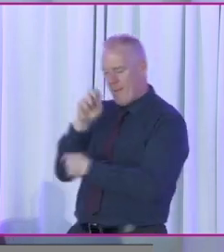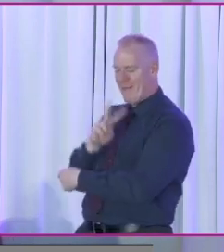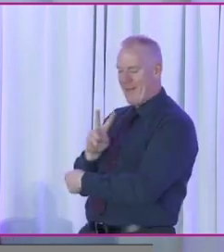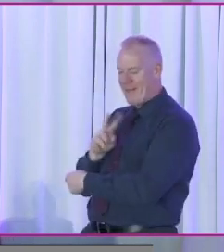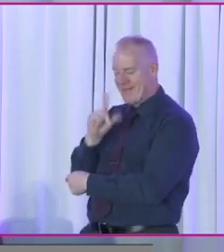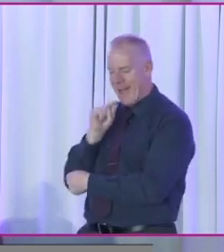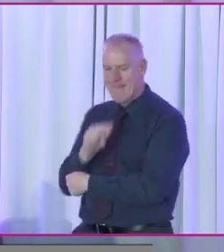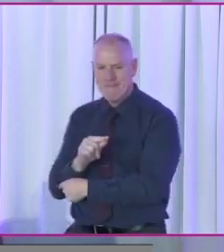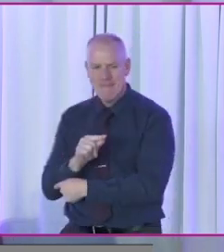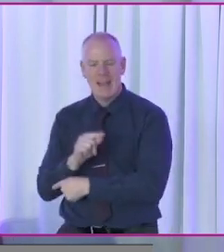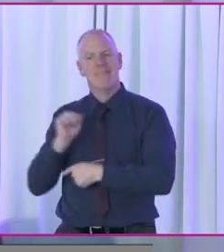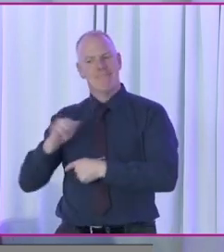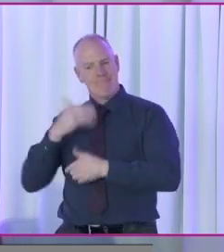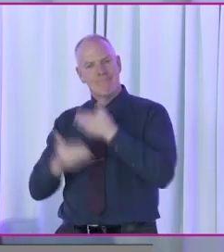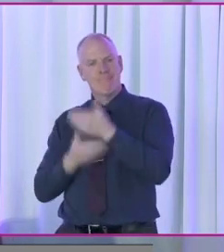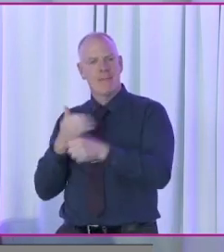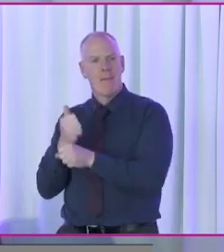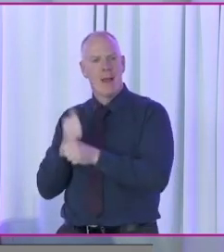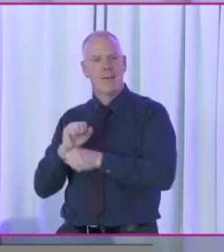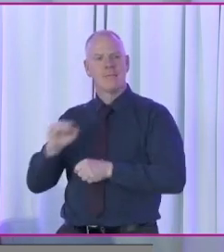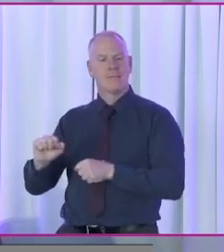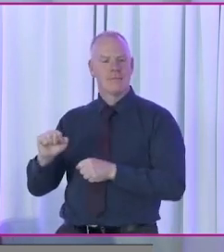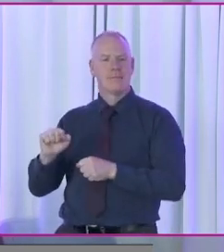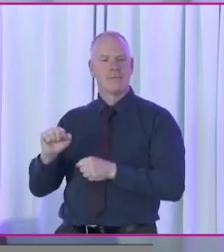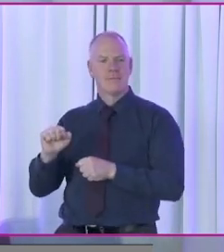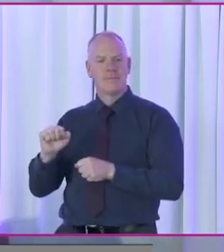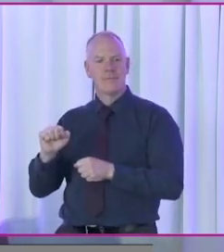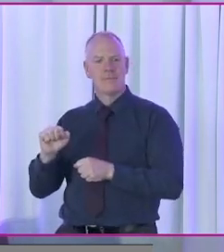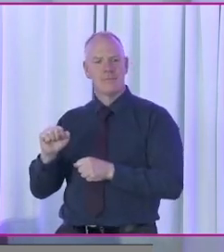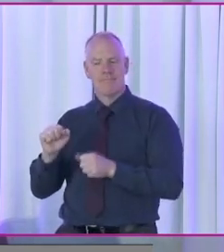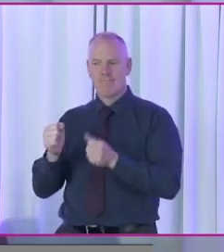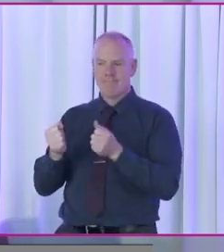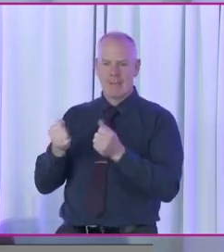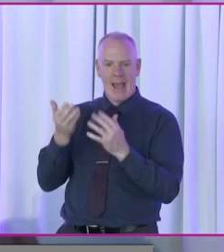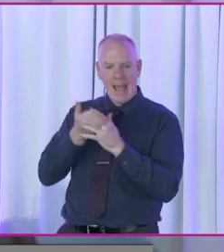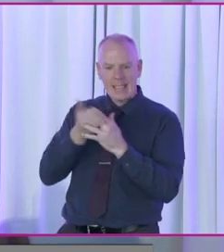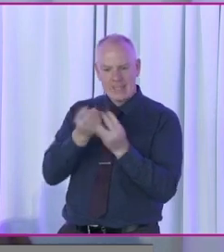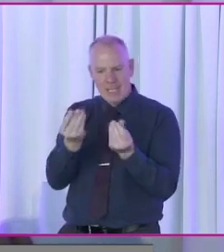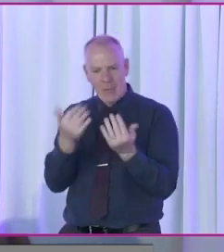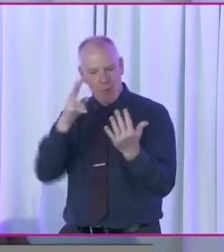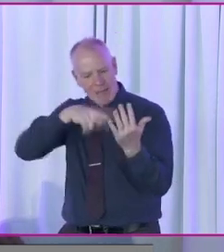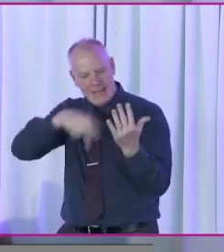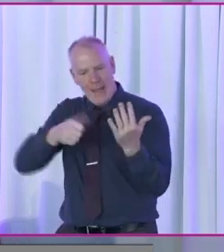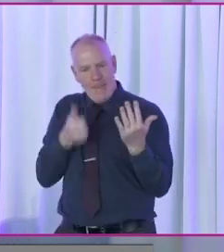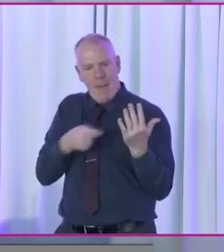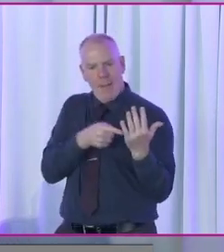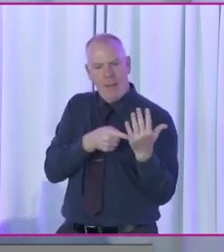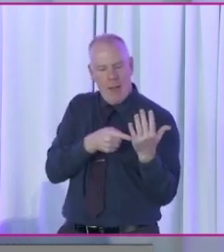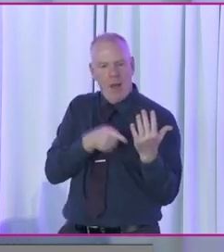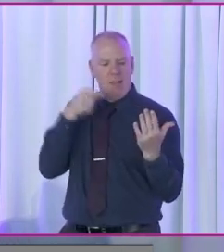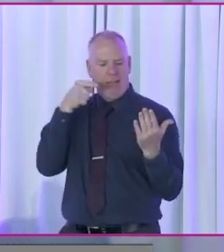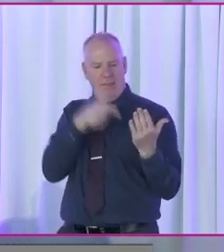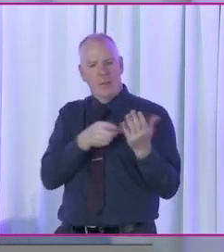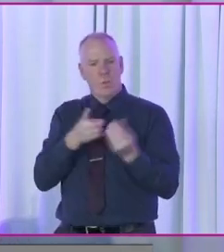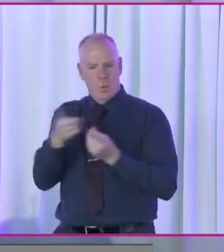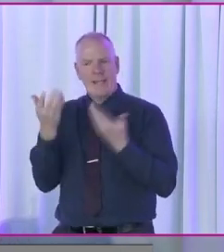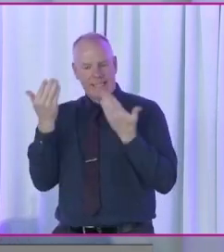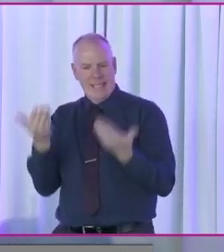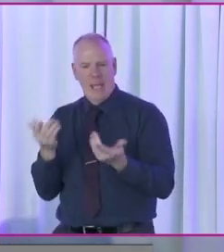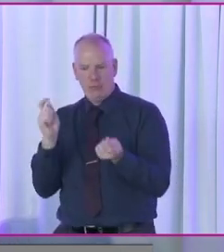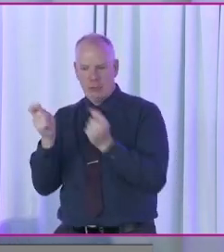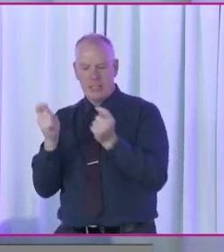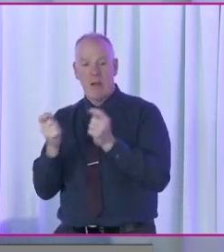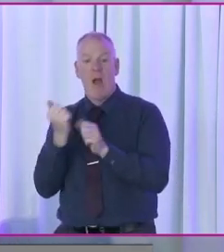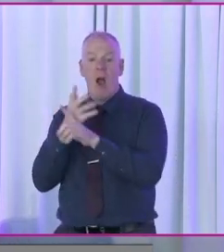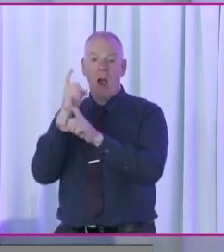Sorry, that Vivian was speaking about access to the materials. And that is absolutely, that's something that we're working on. All